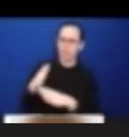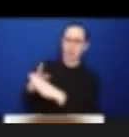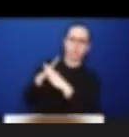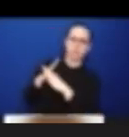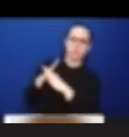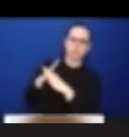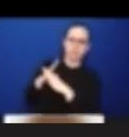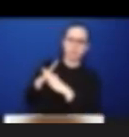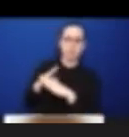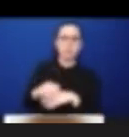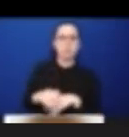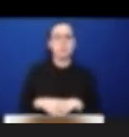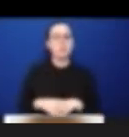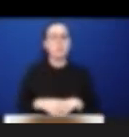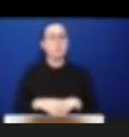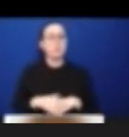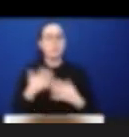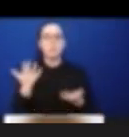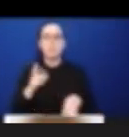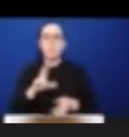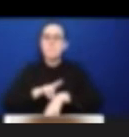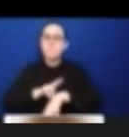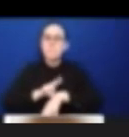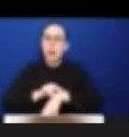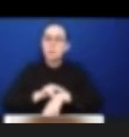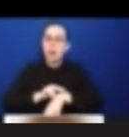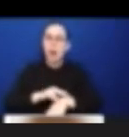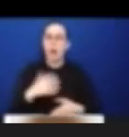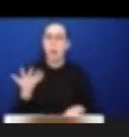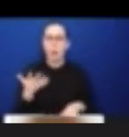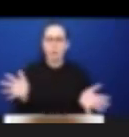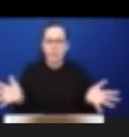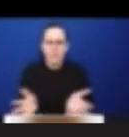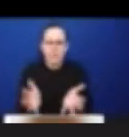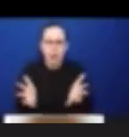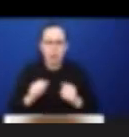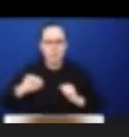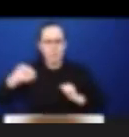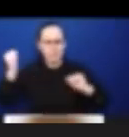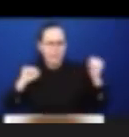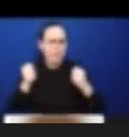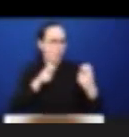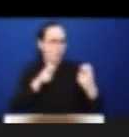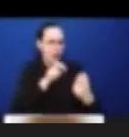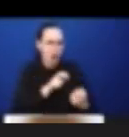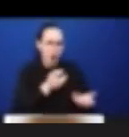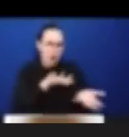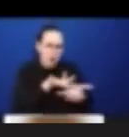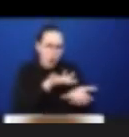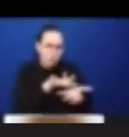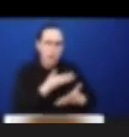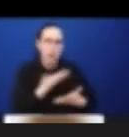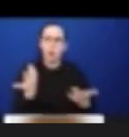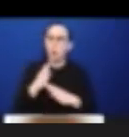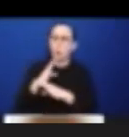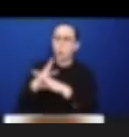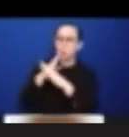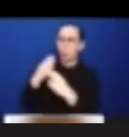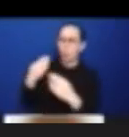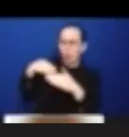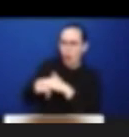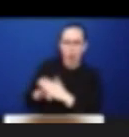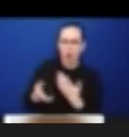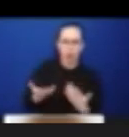counseling. With regards to delays, we heard that parents experienced longer than expected delays in seeking